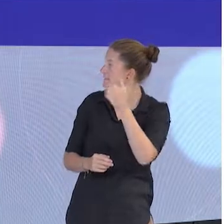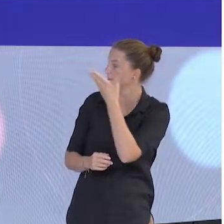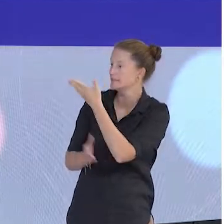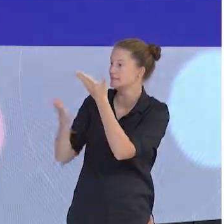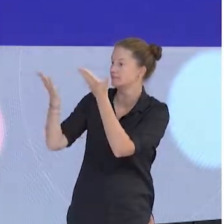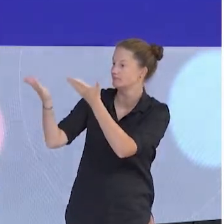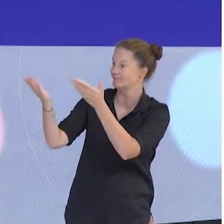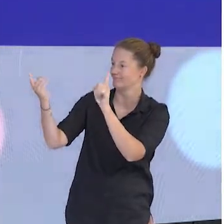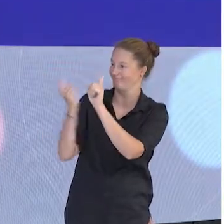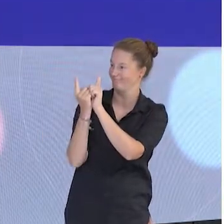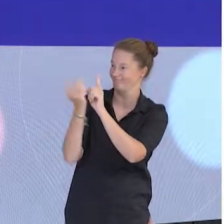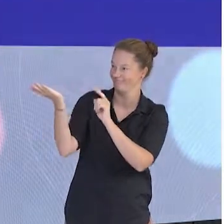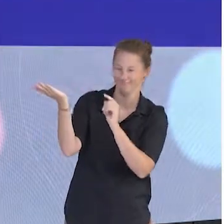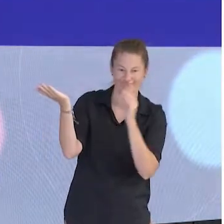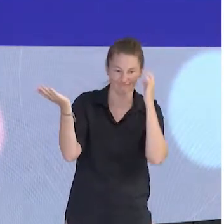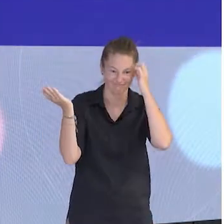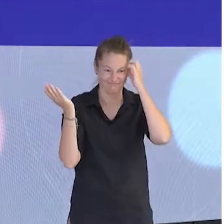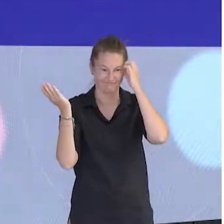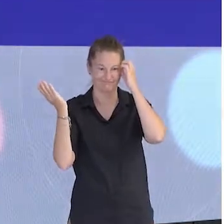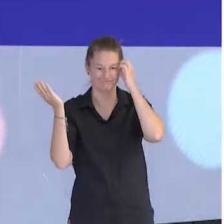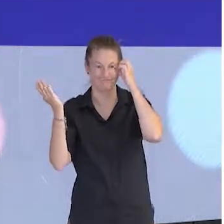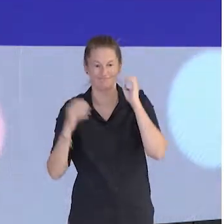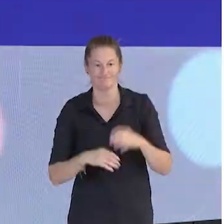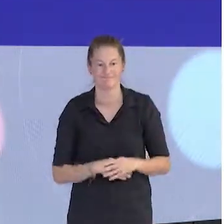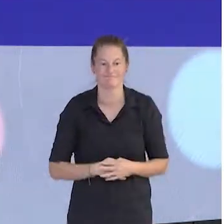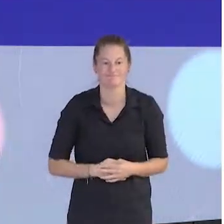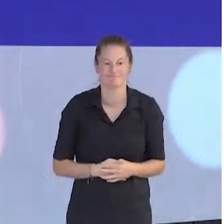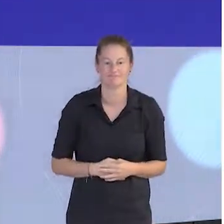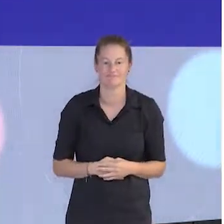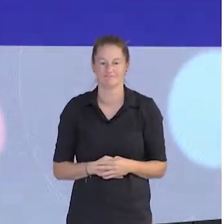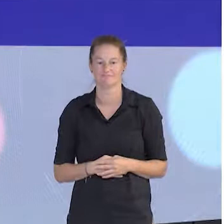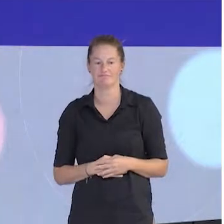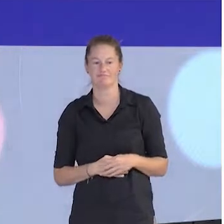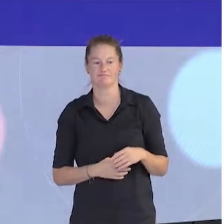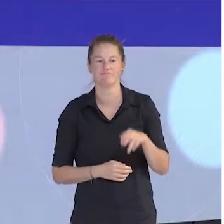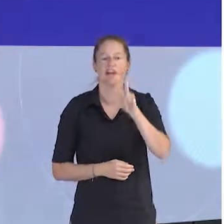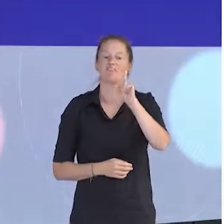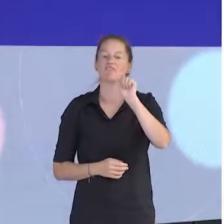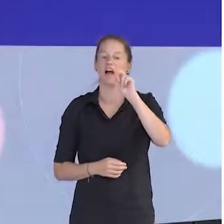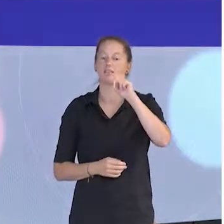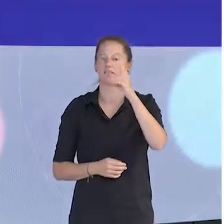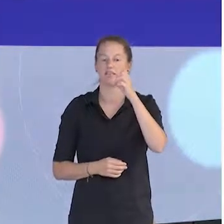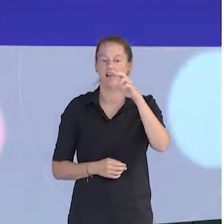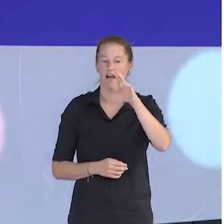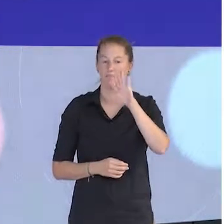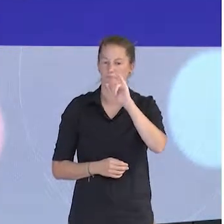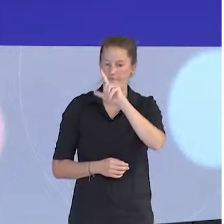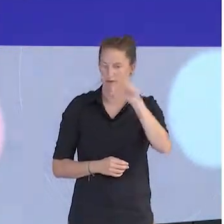Thank you very well done.